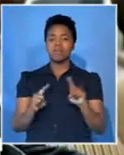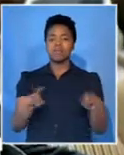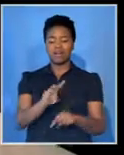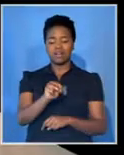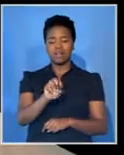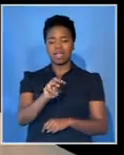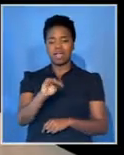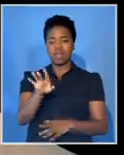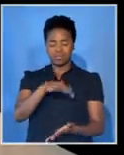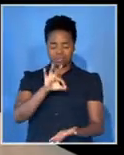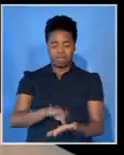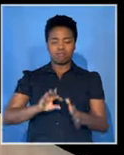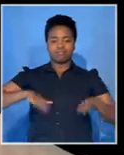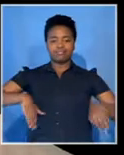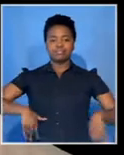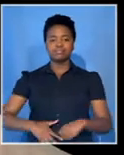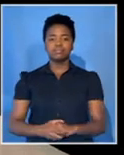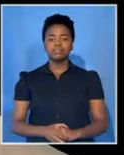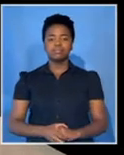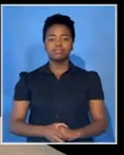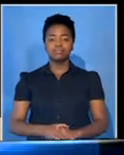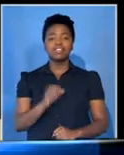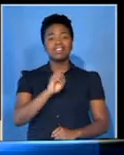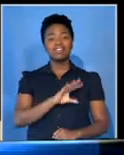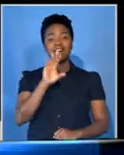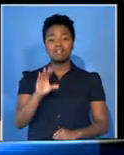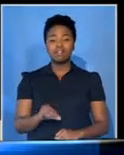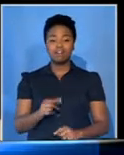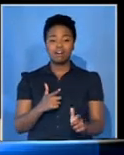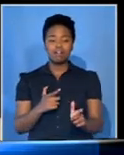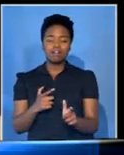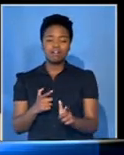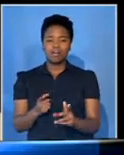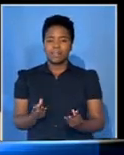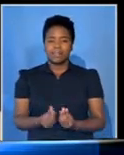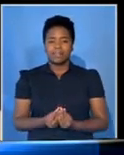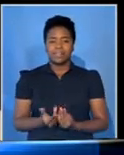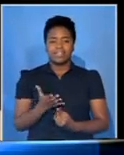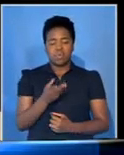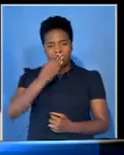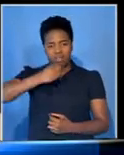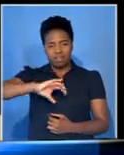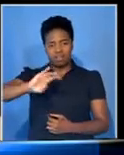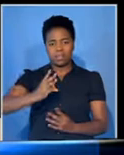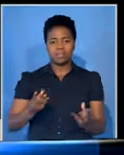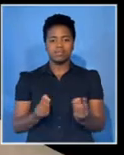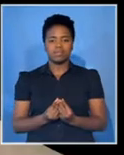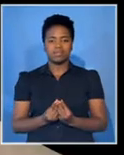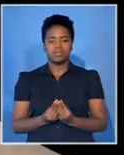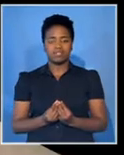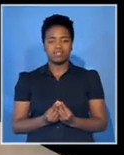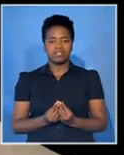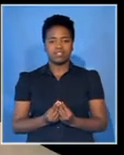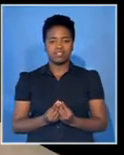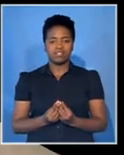memorandum. South Africa has limited number of killings that were faced recently. And out of those,